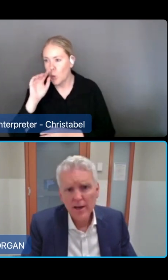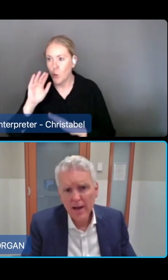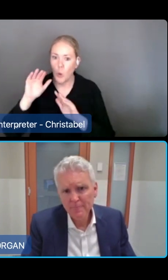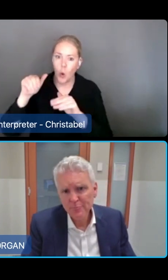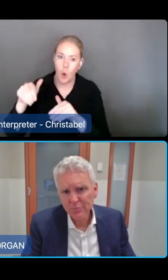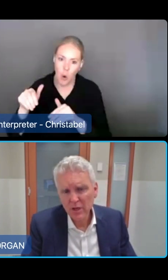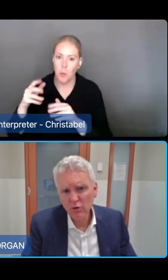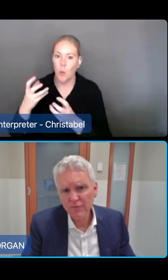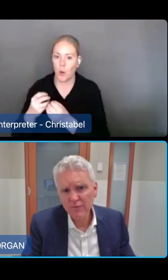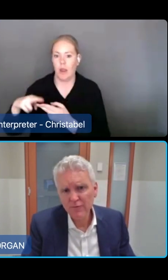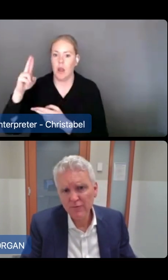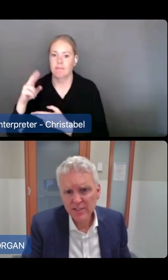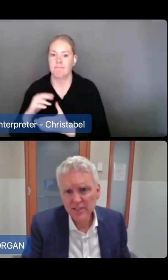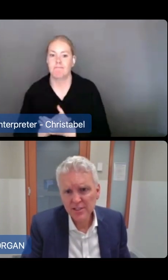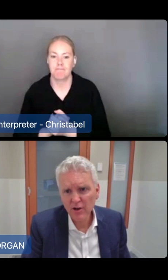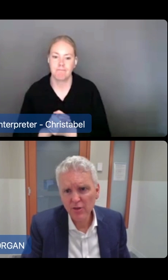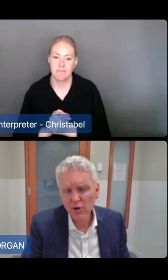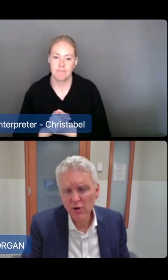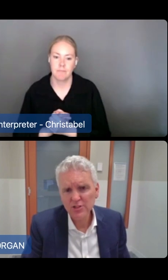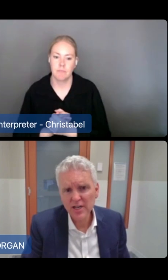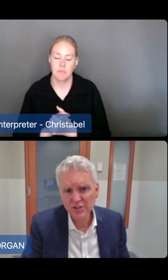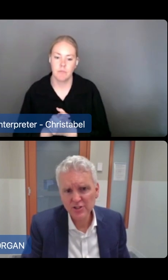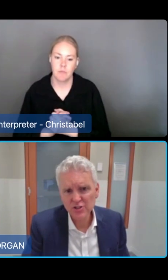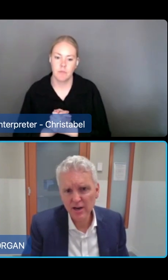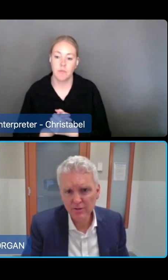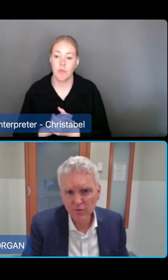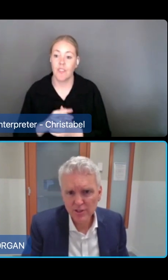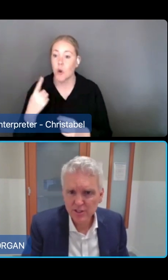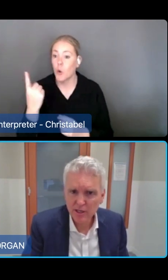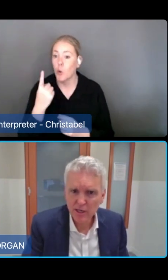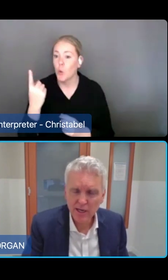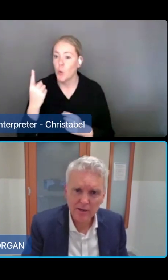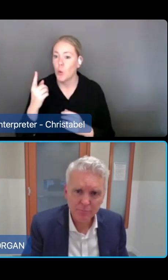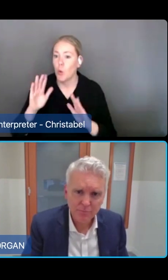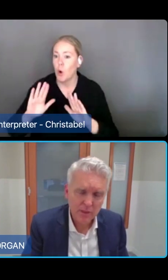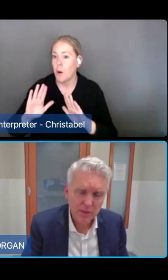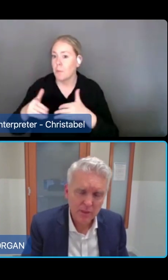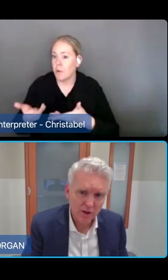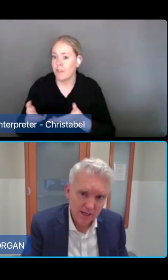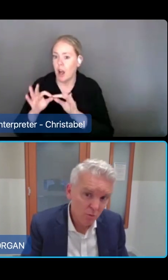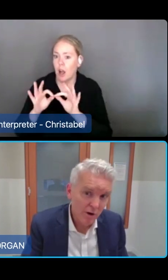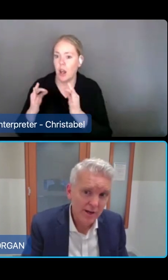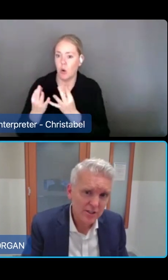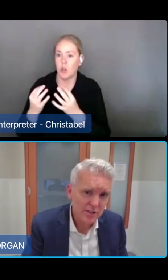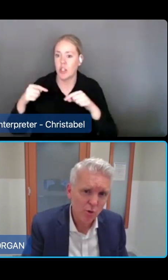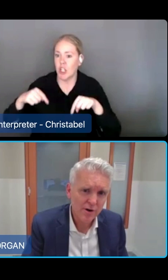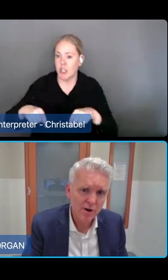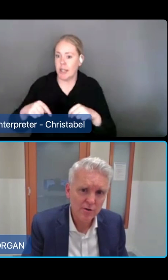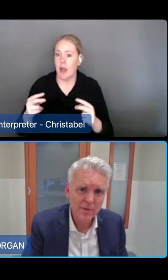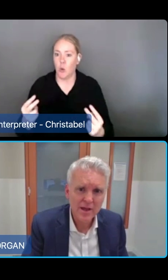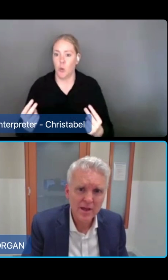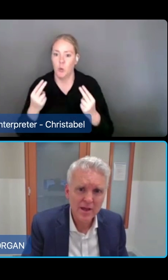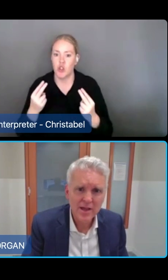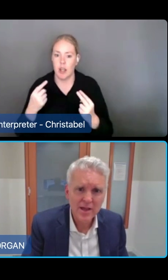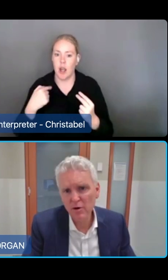All right. Look, for those providers listening, I thought I would just touch on how invoicing is likely to work under support at